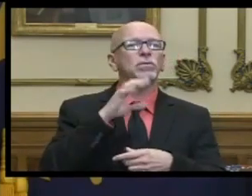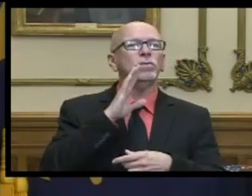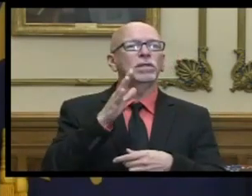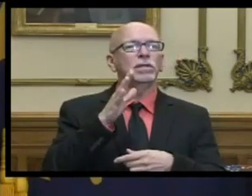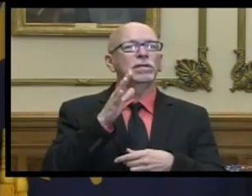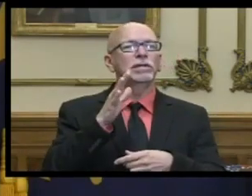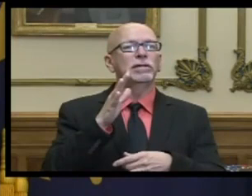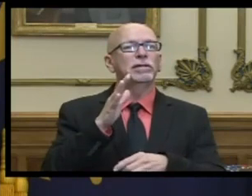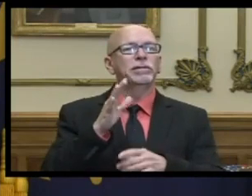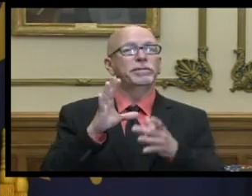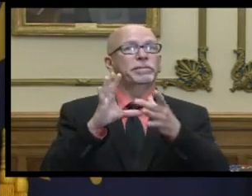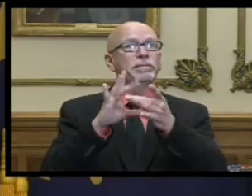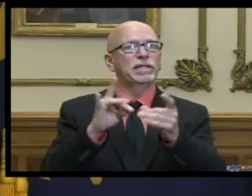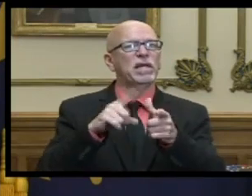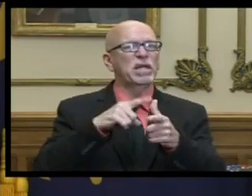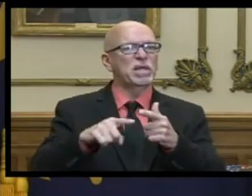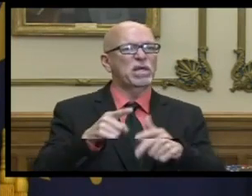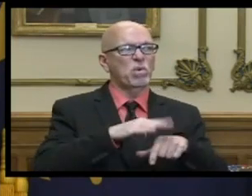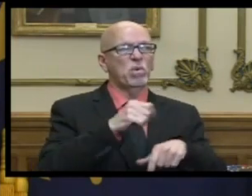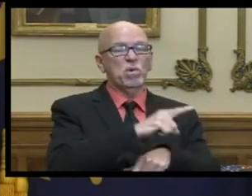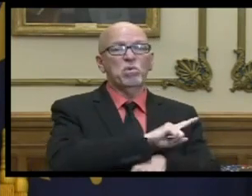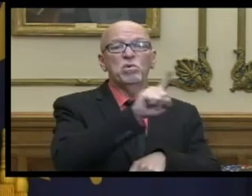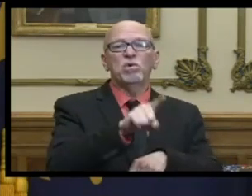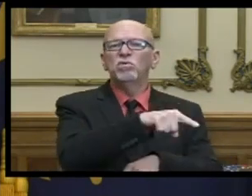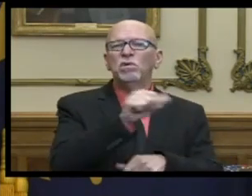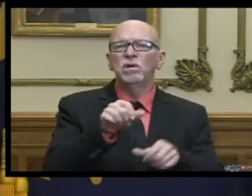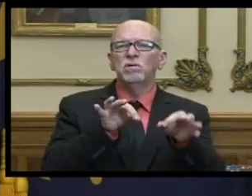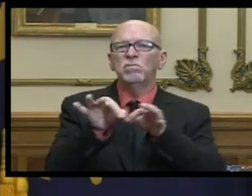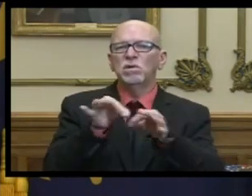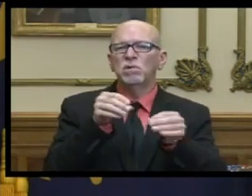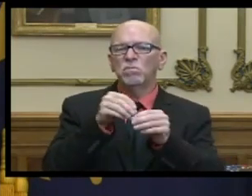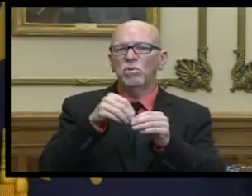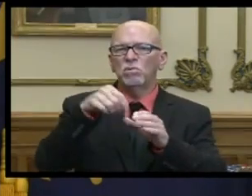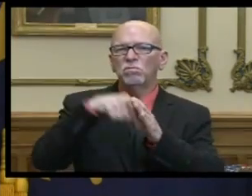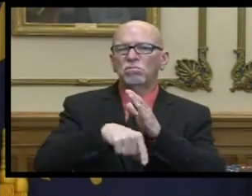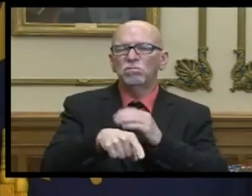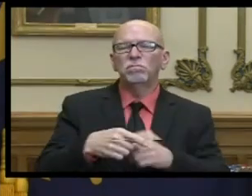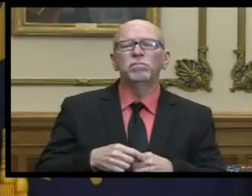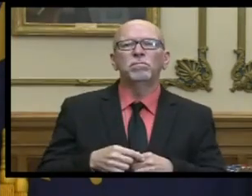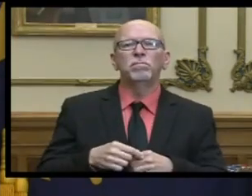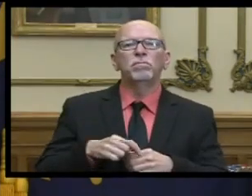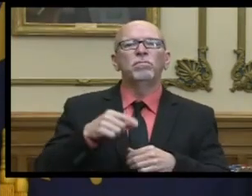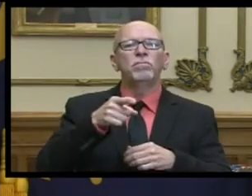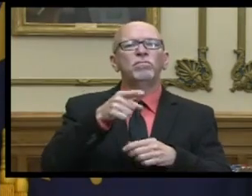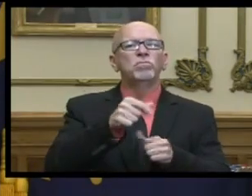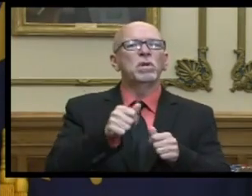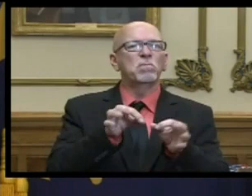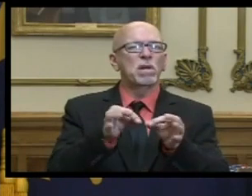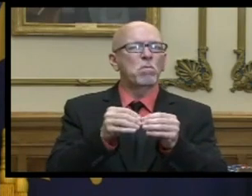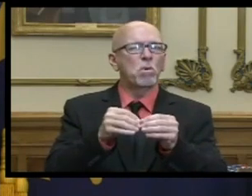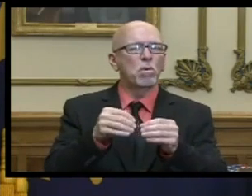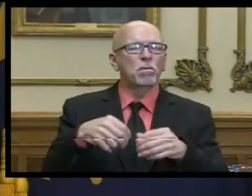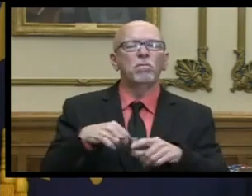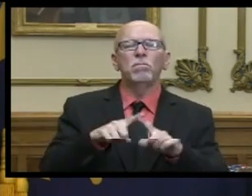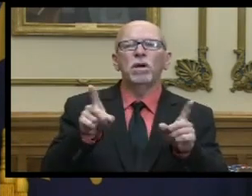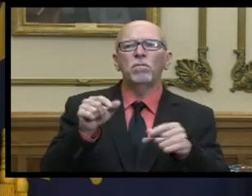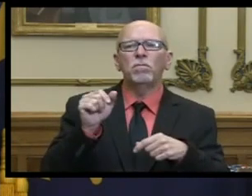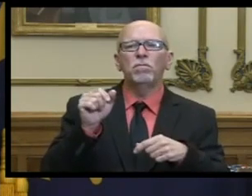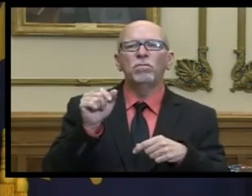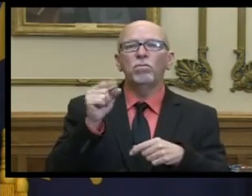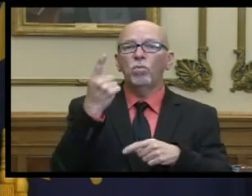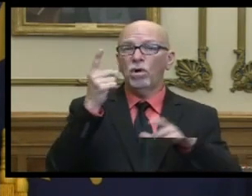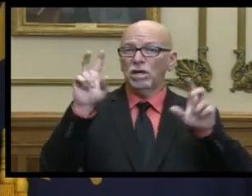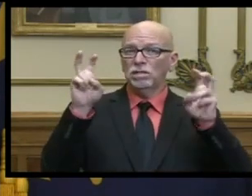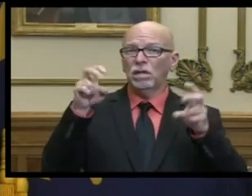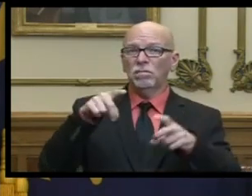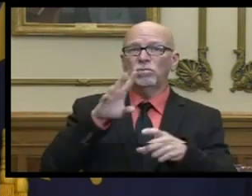this up and then i'll call on you at the tail end of of the health reports uh to elaborate but uh one of the